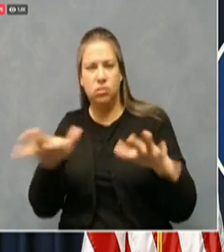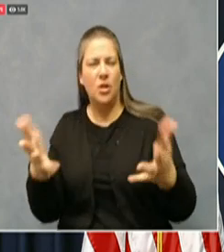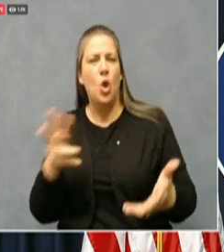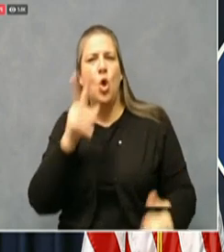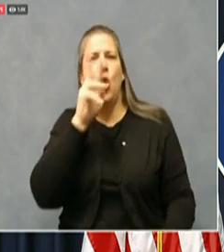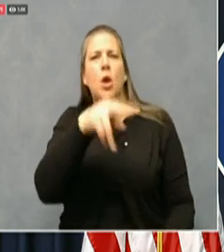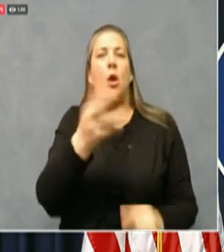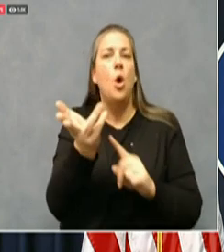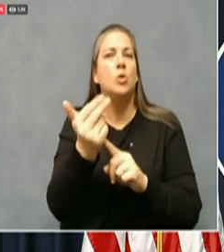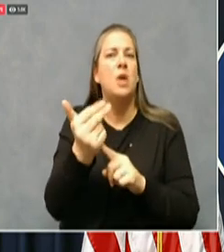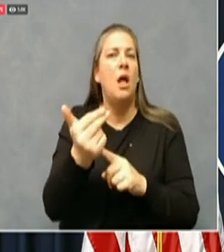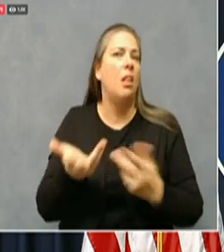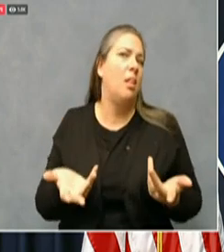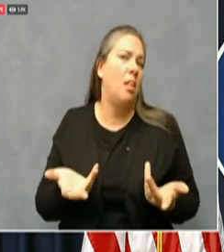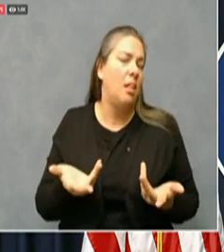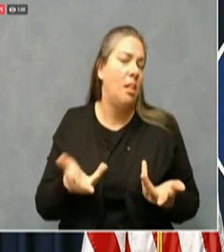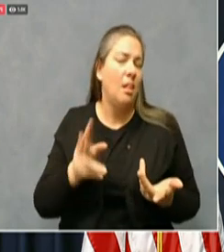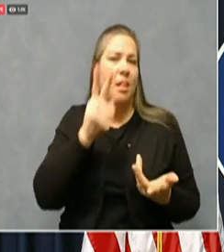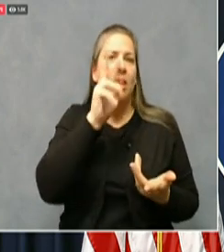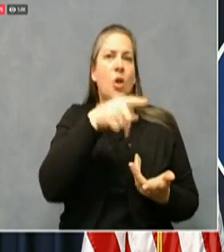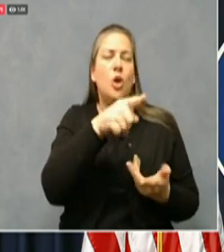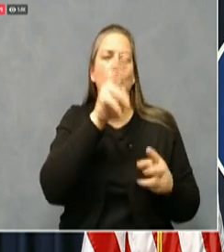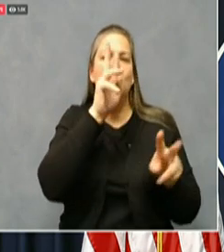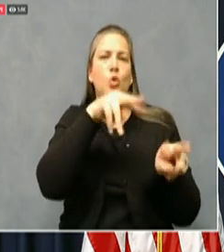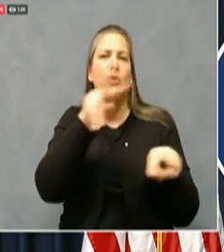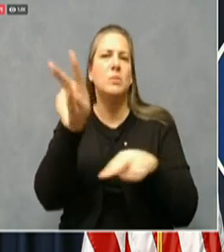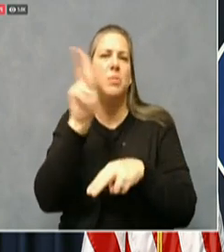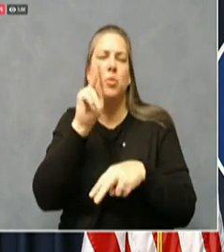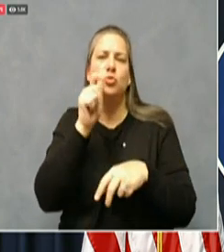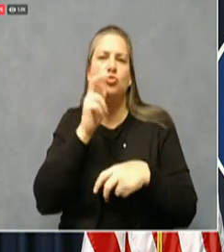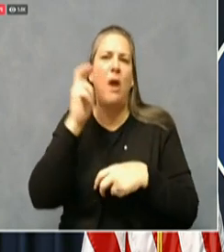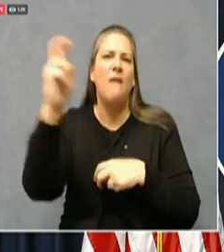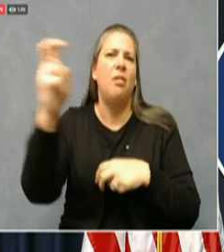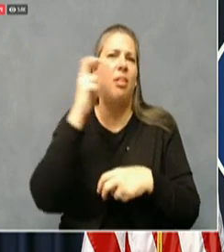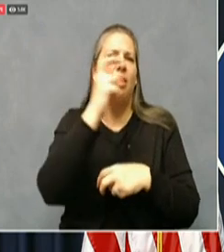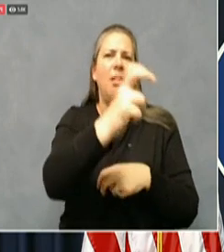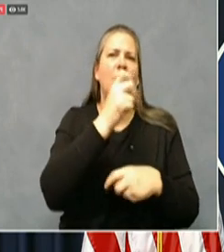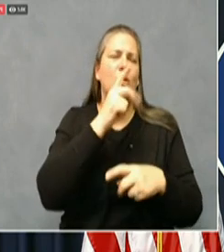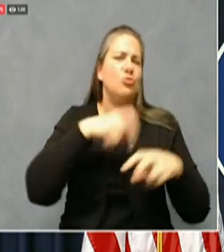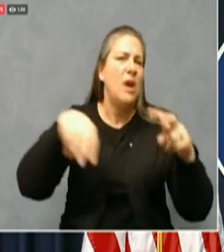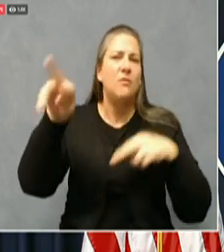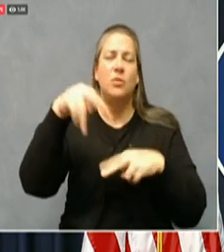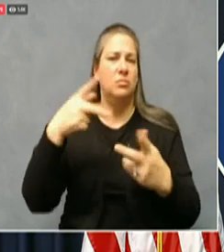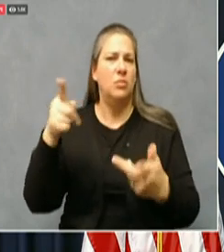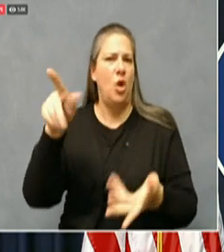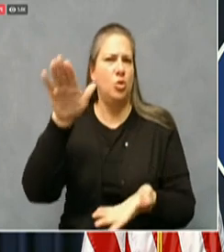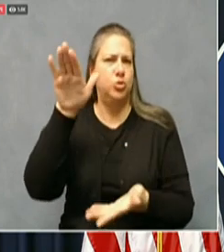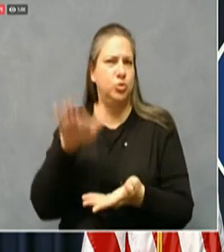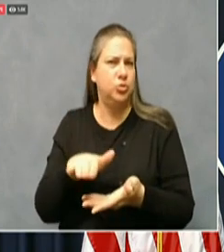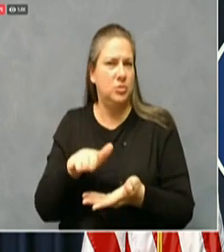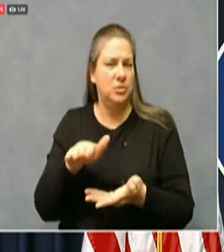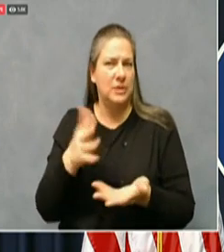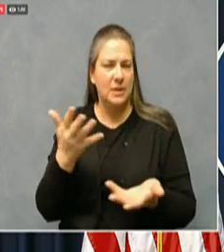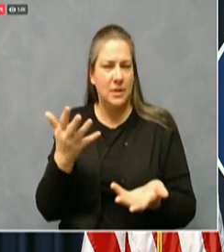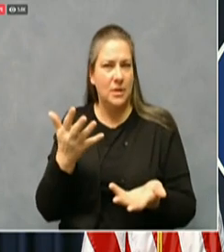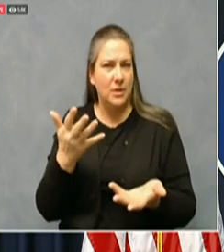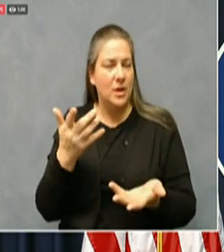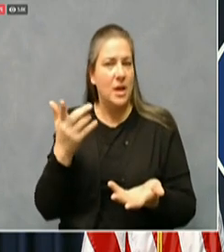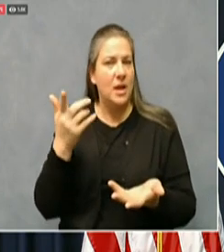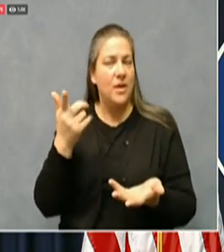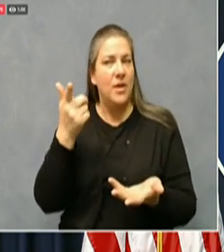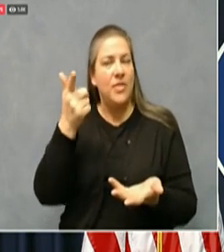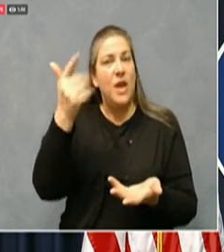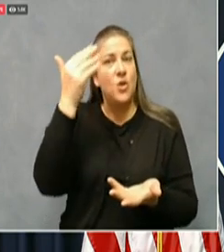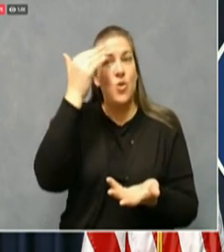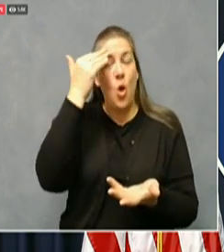other industries that have been just decimated. But they know it's not a restriction. They know it's what the virus does and